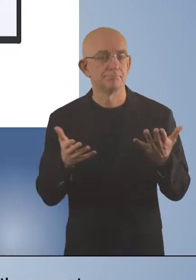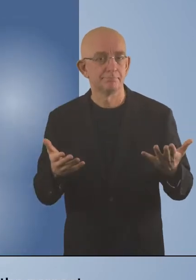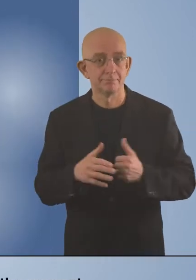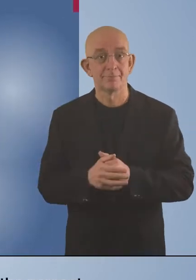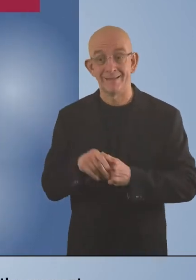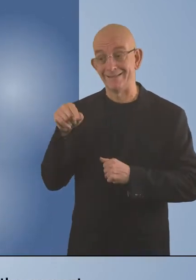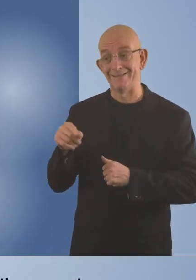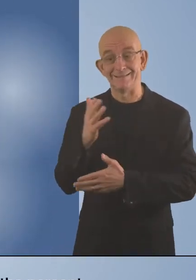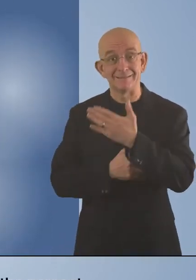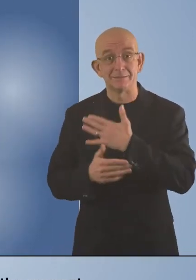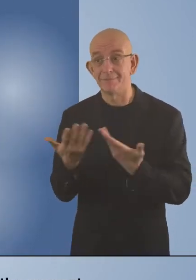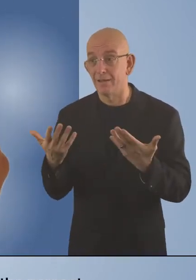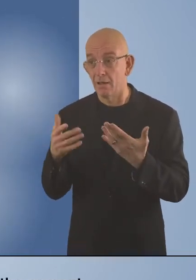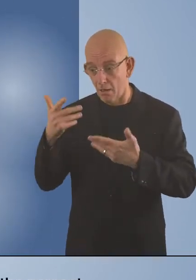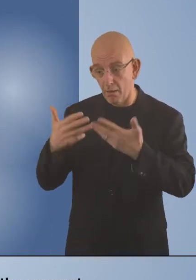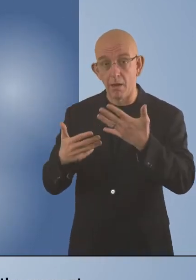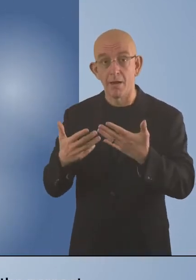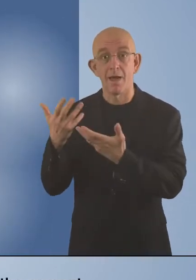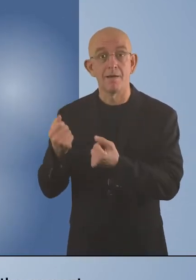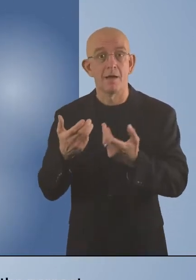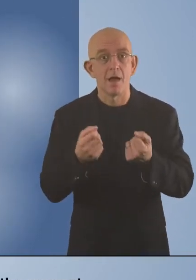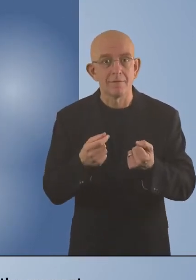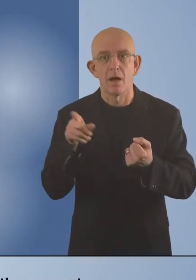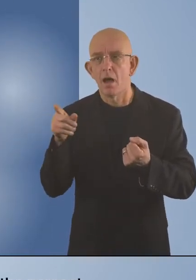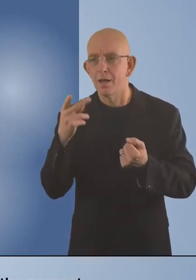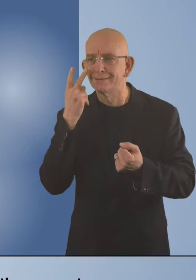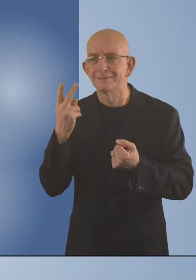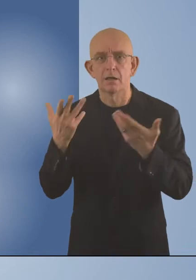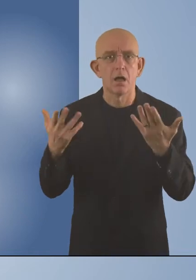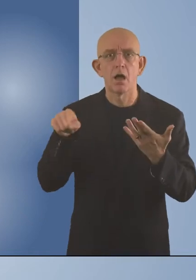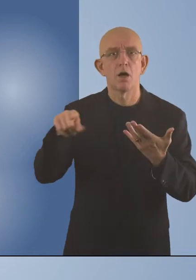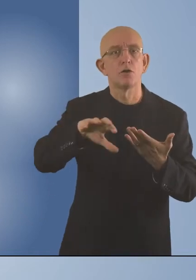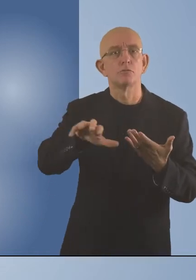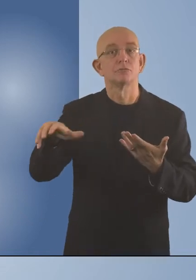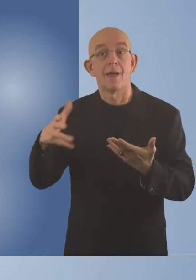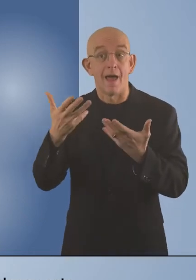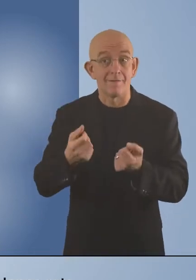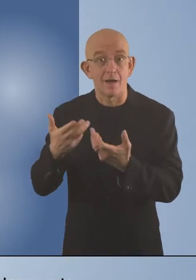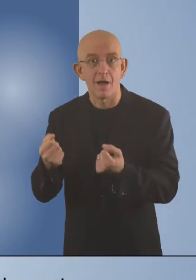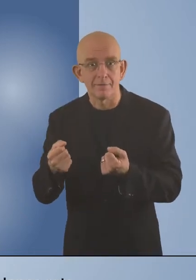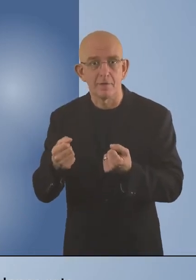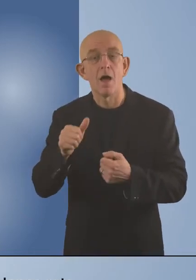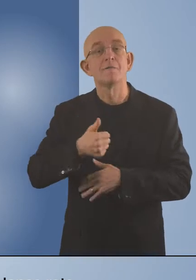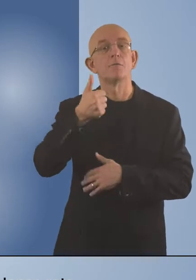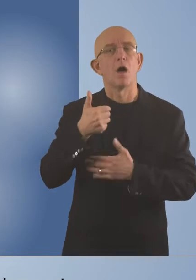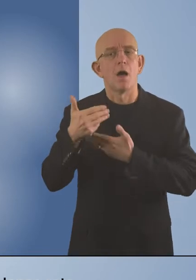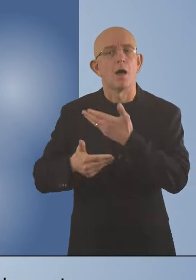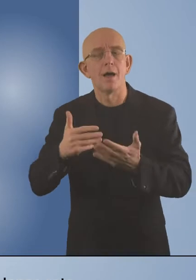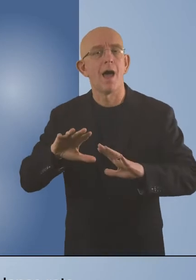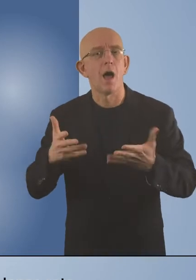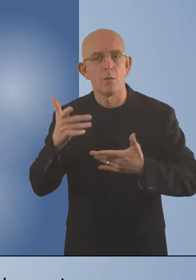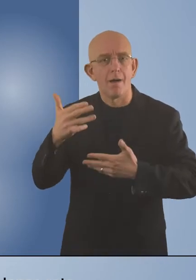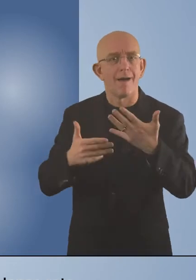The disability prevalence rate tells us the percent of the population with disabilities. The first step in calculating the